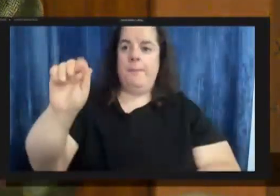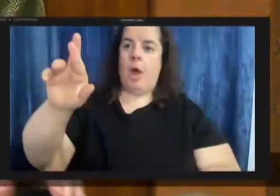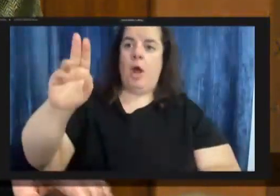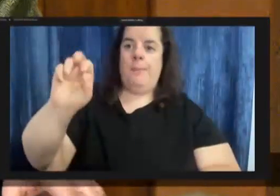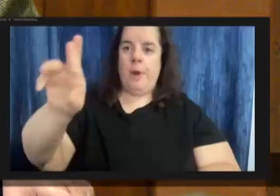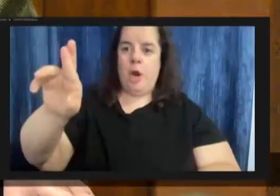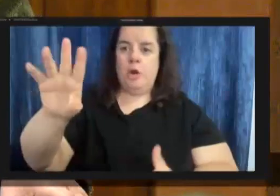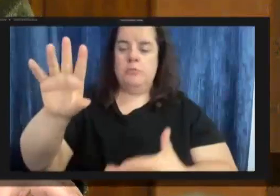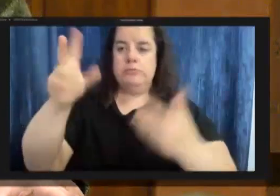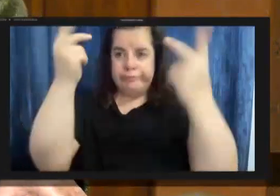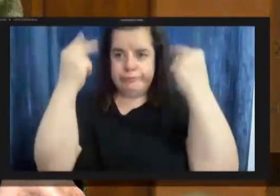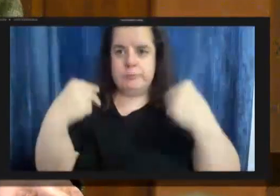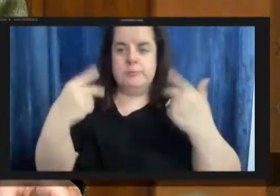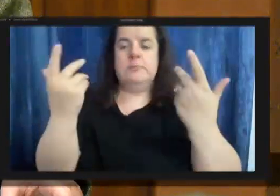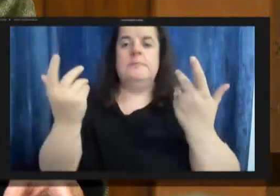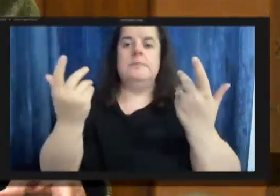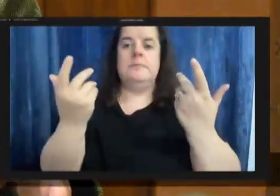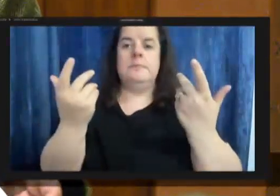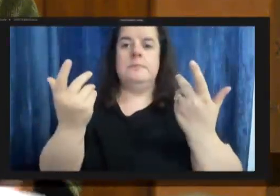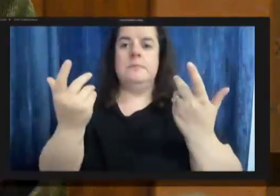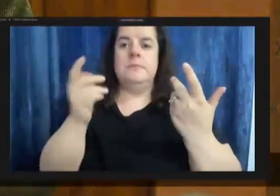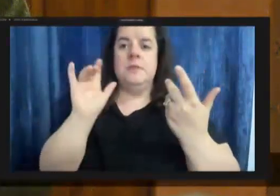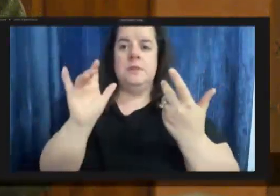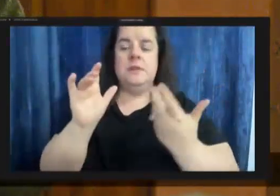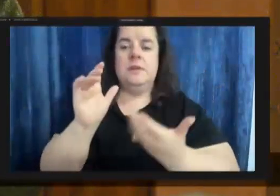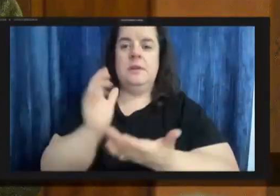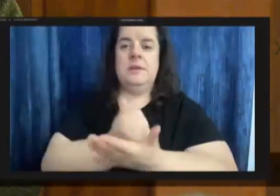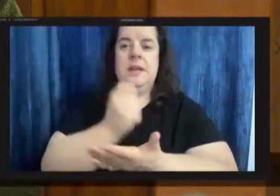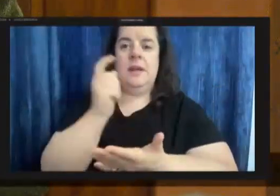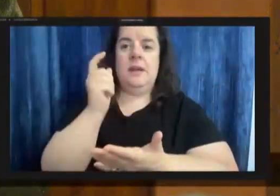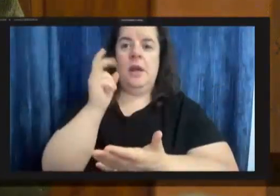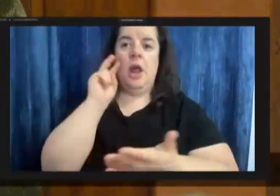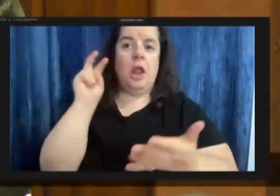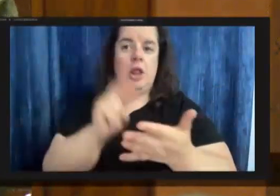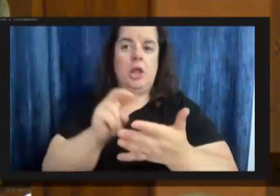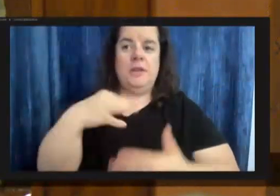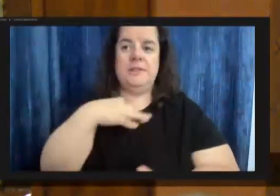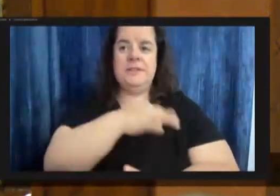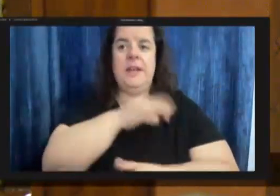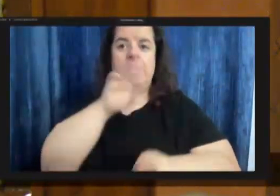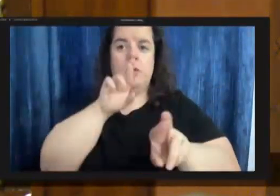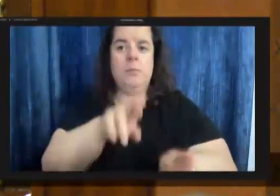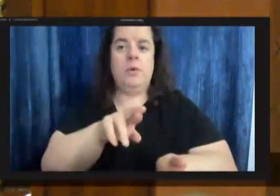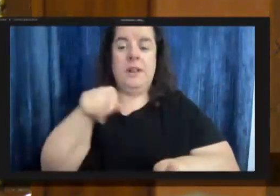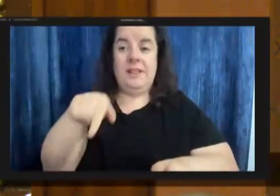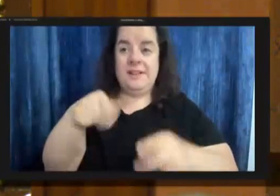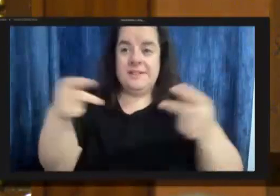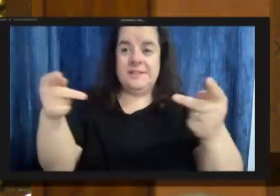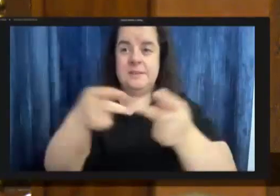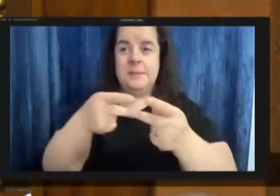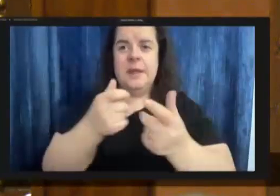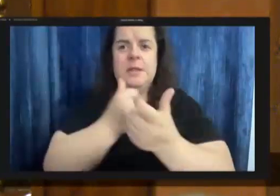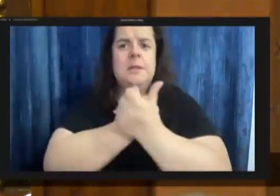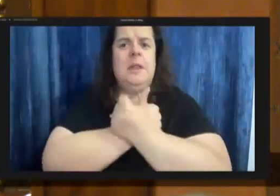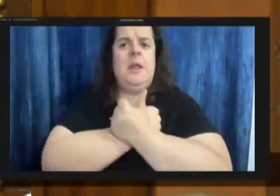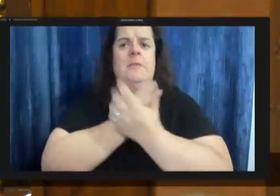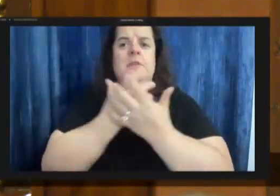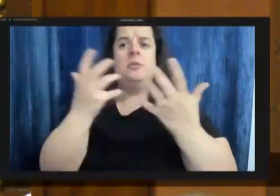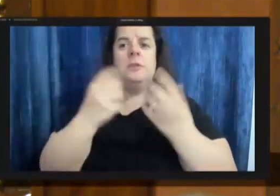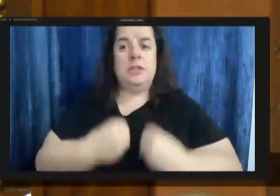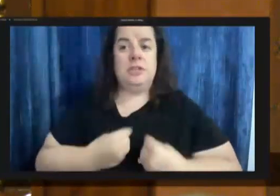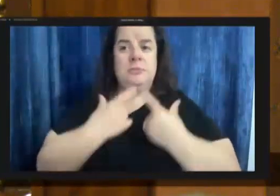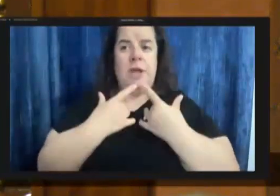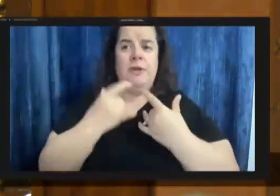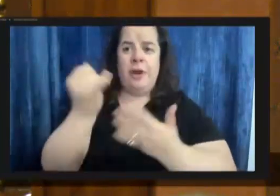um so just to take take a look at the staff report this place is so loved that it's inspired art